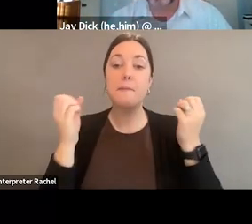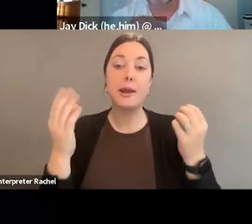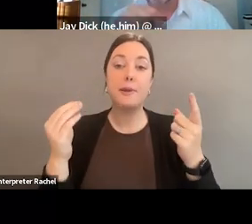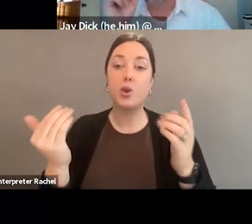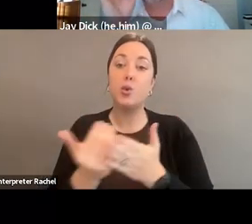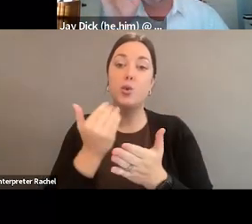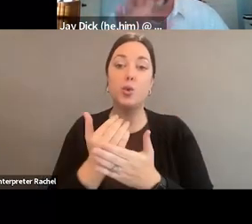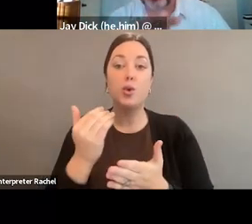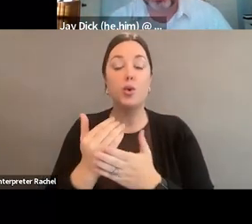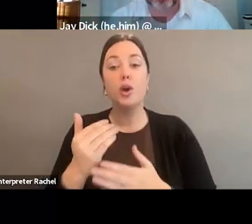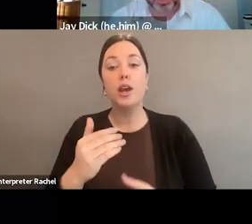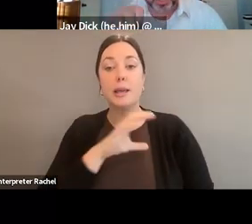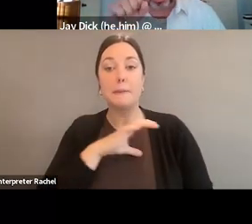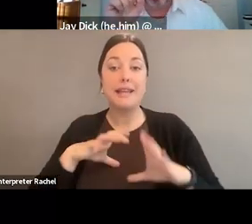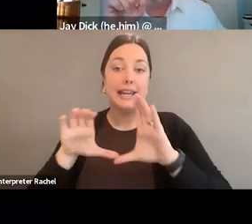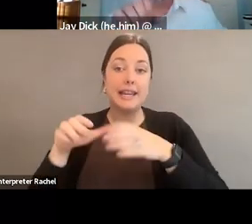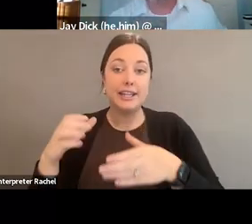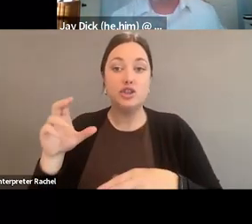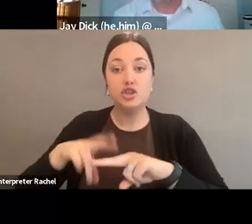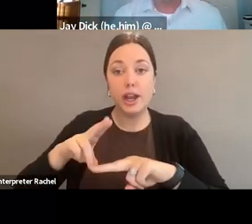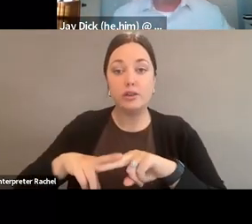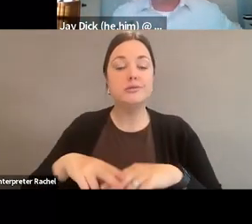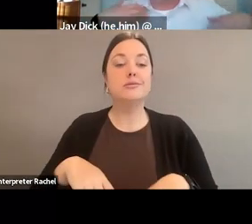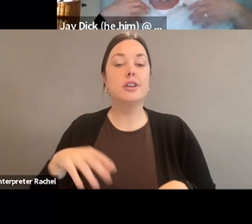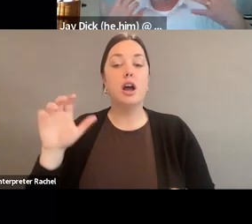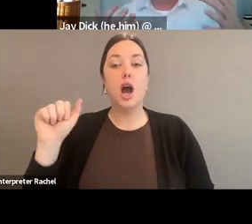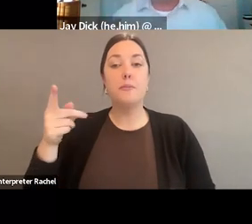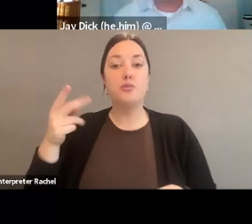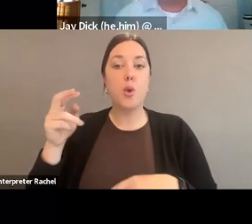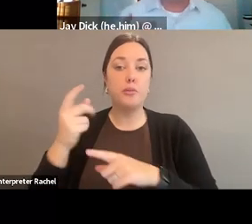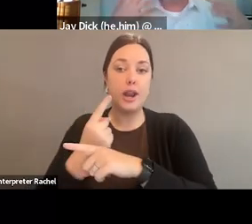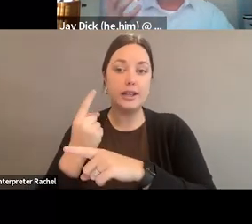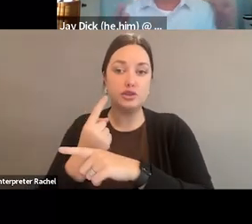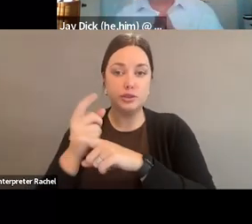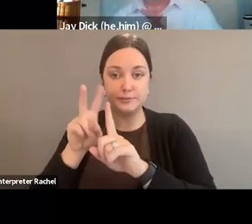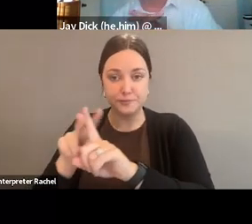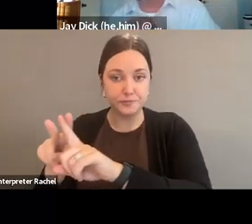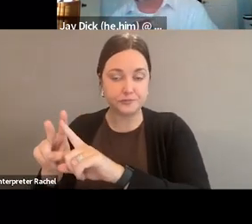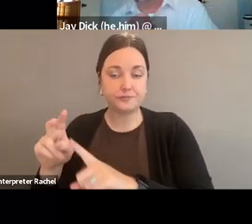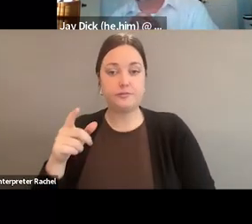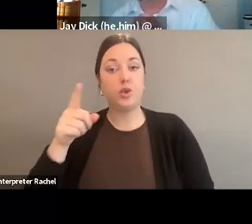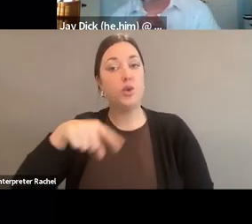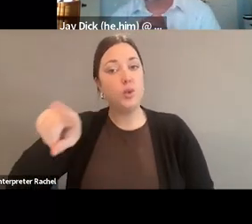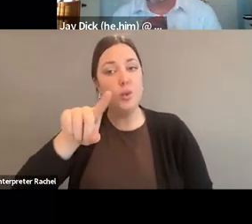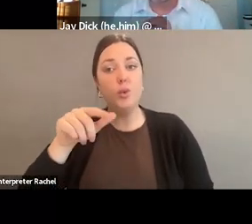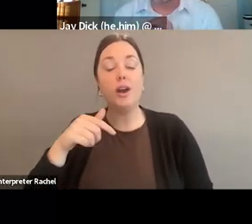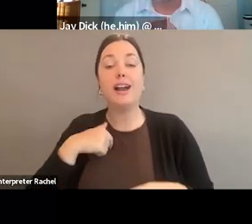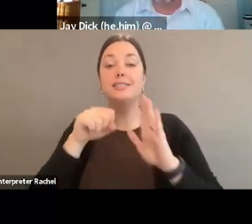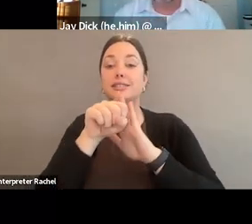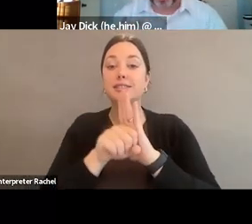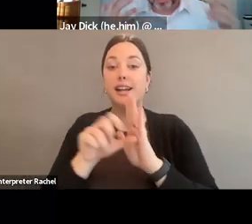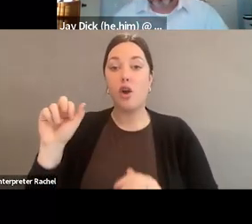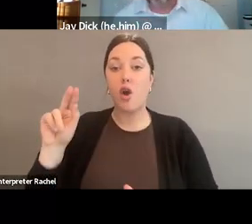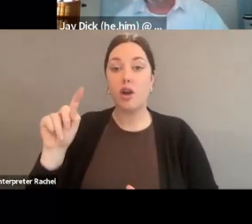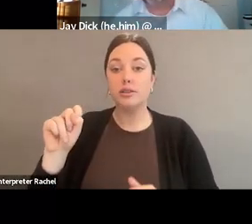appropriations committee chairs, education committee chairs, things like that. Again, all these new opportunities that you as state arts advocates